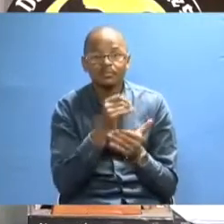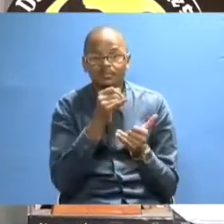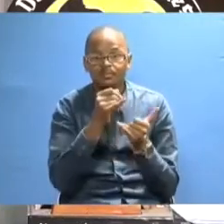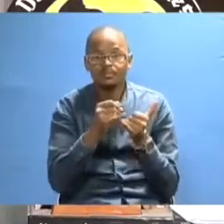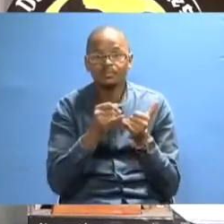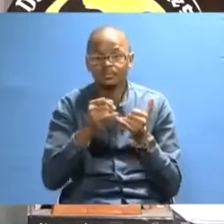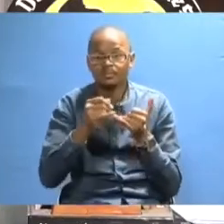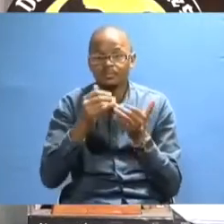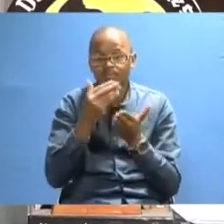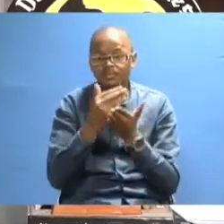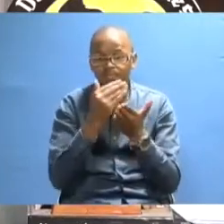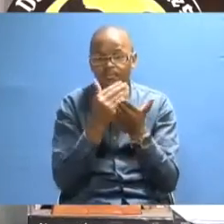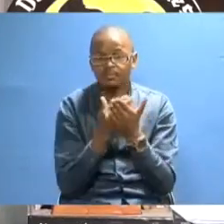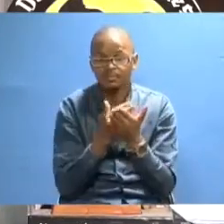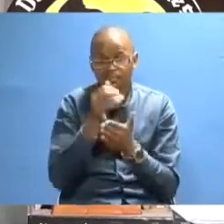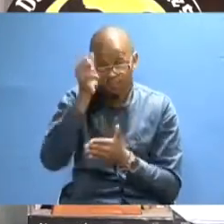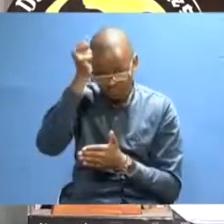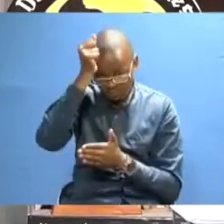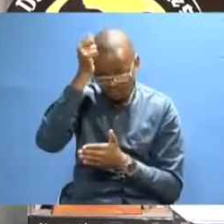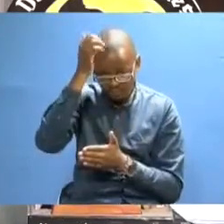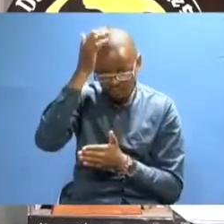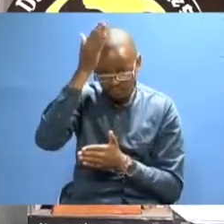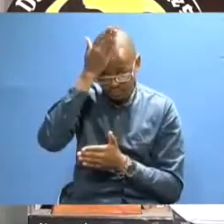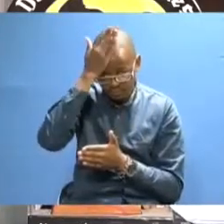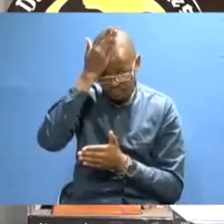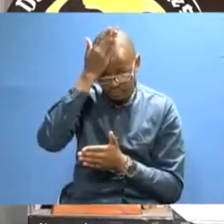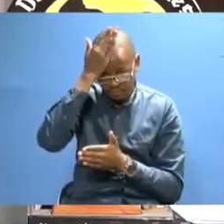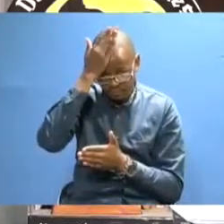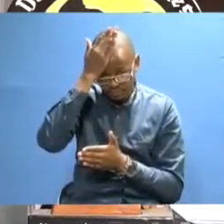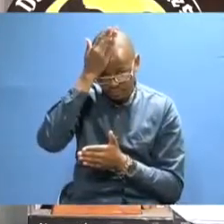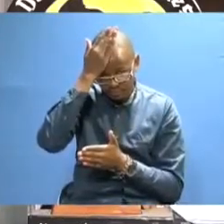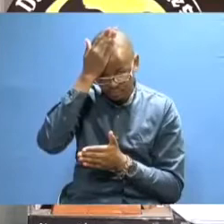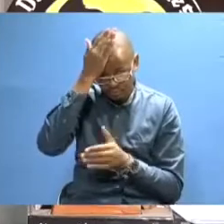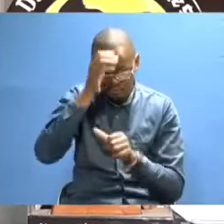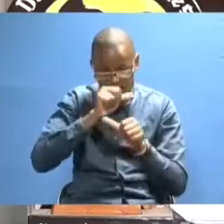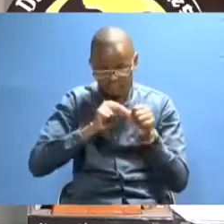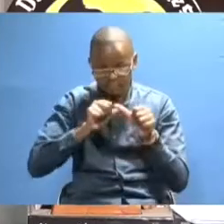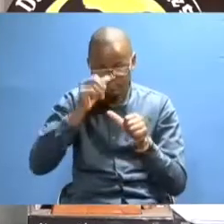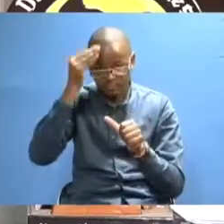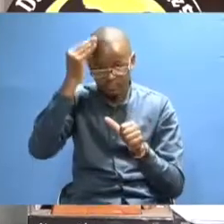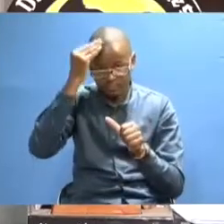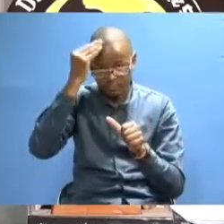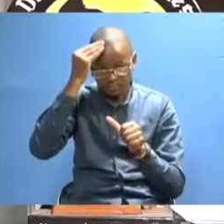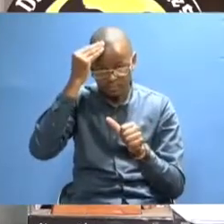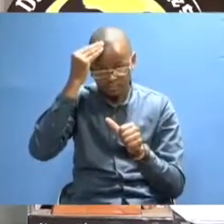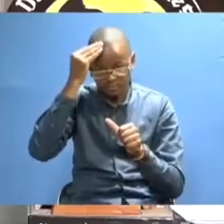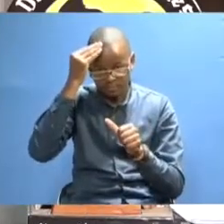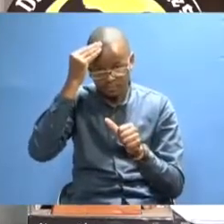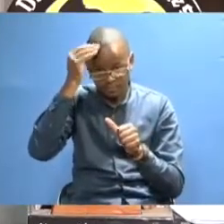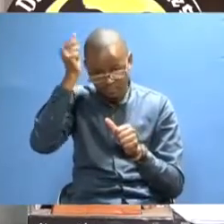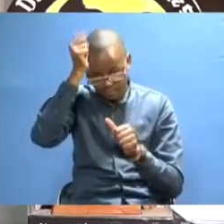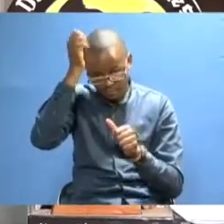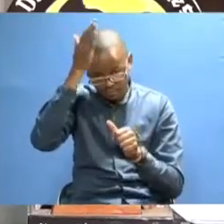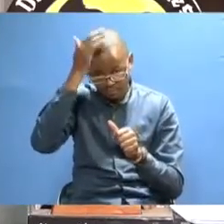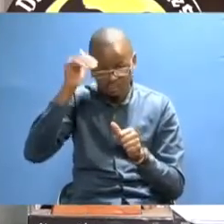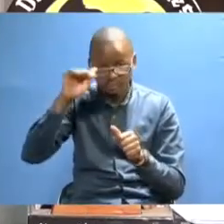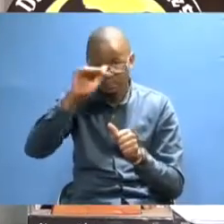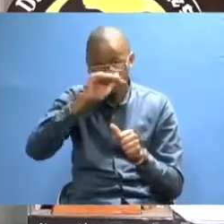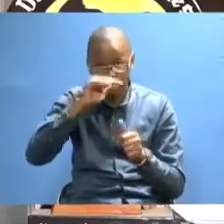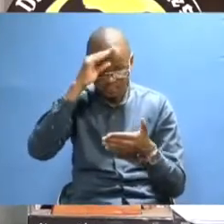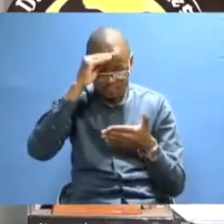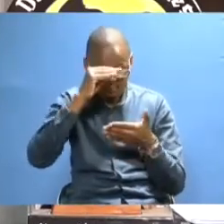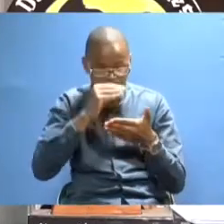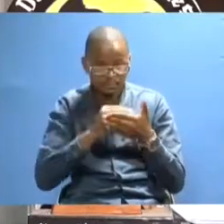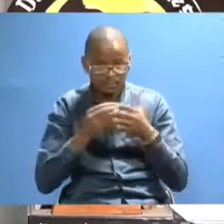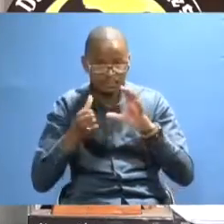For the master's programs, we have got Master of Science in Environmental Education, Master of Environmental